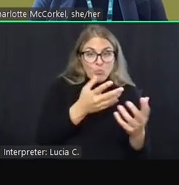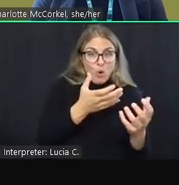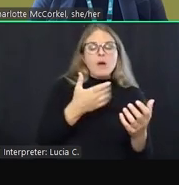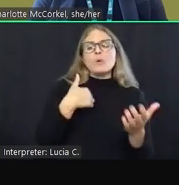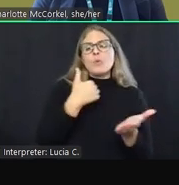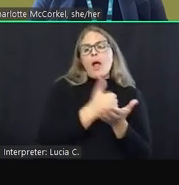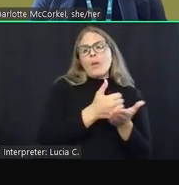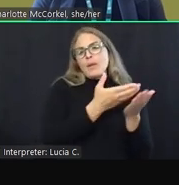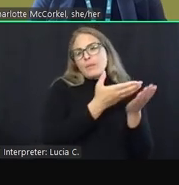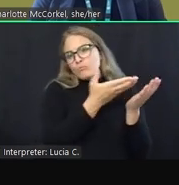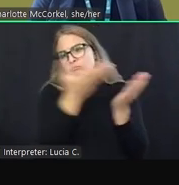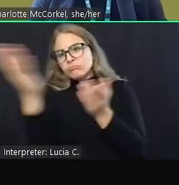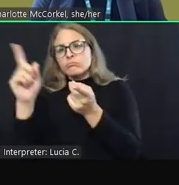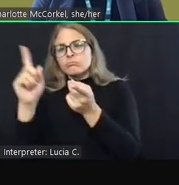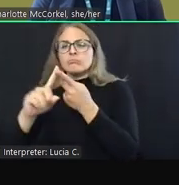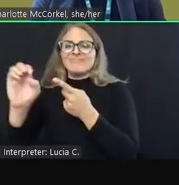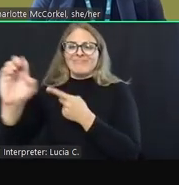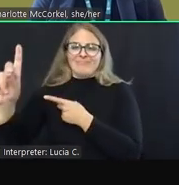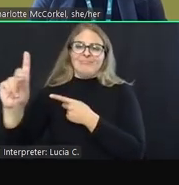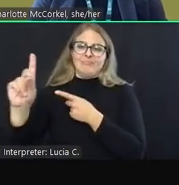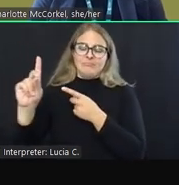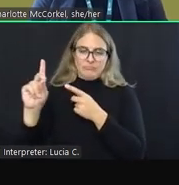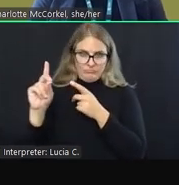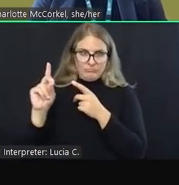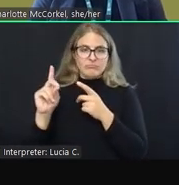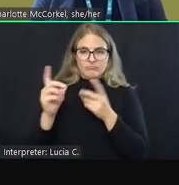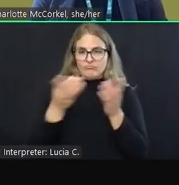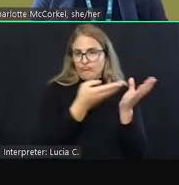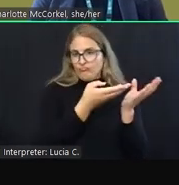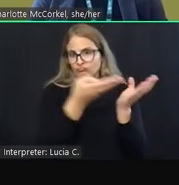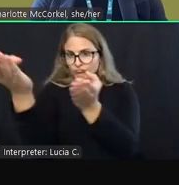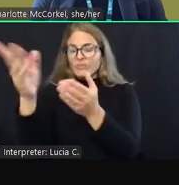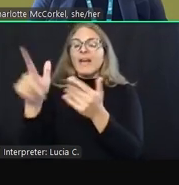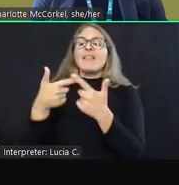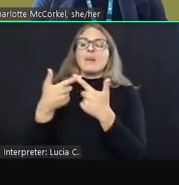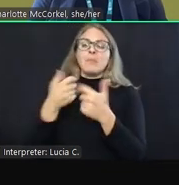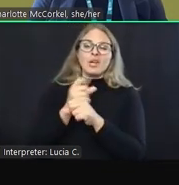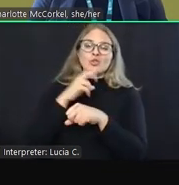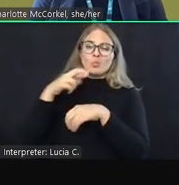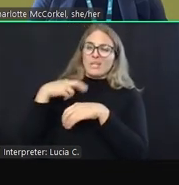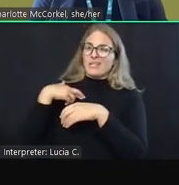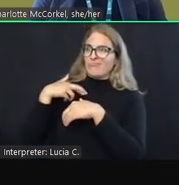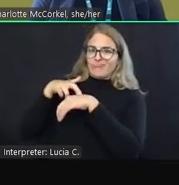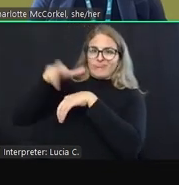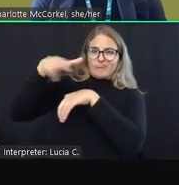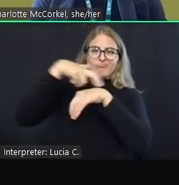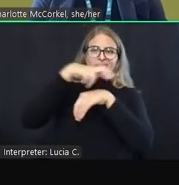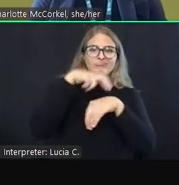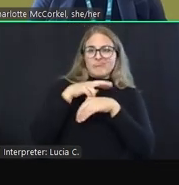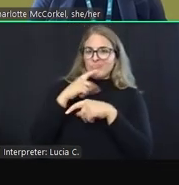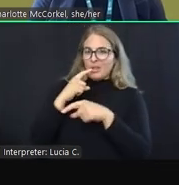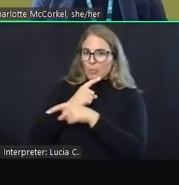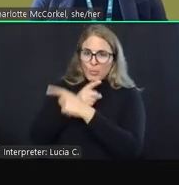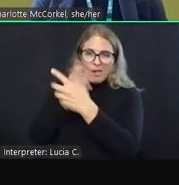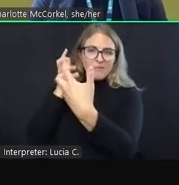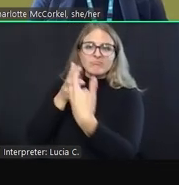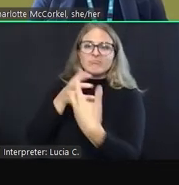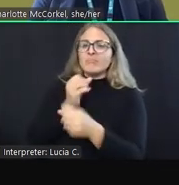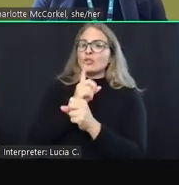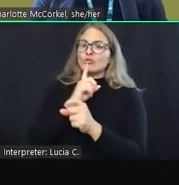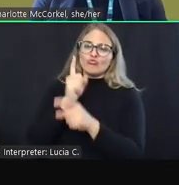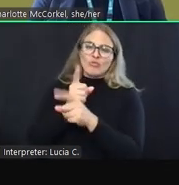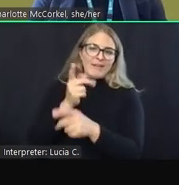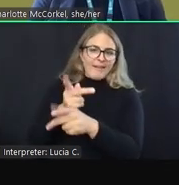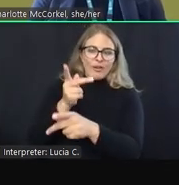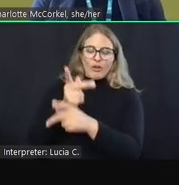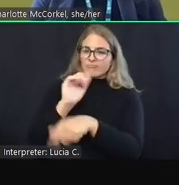emergency department and do that warm handoff so that referrals can be made and care can be received at the appropriate level. And then there's